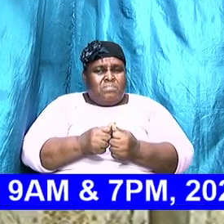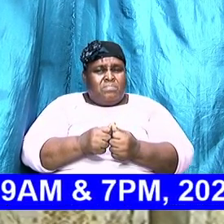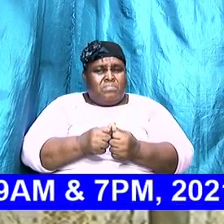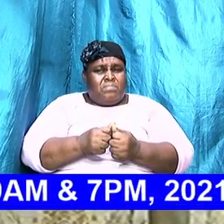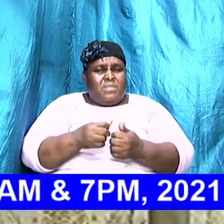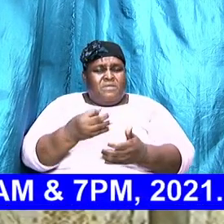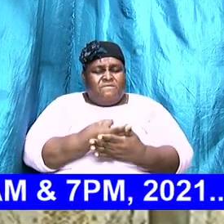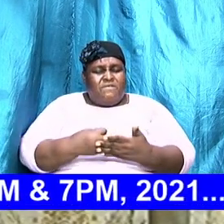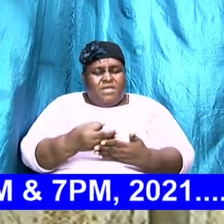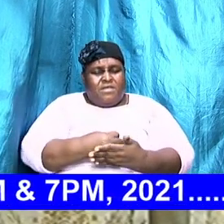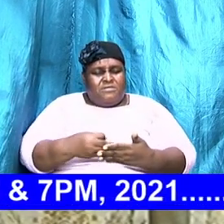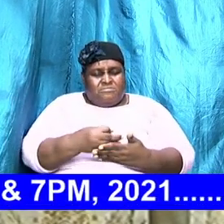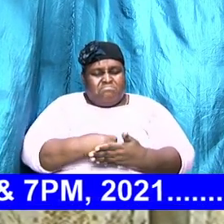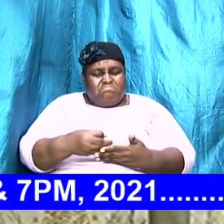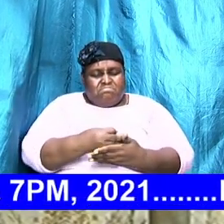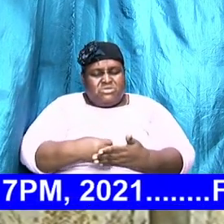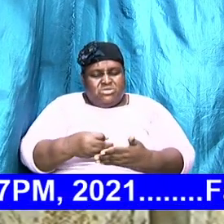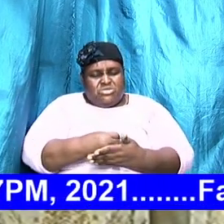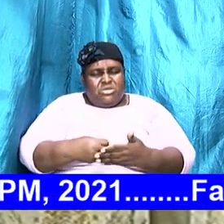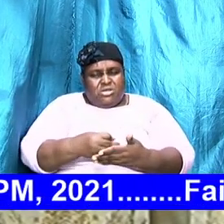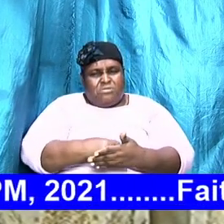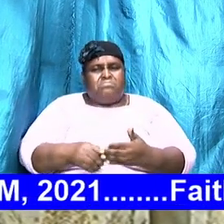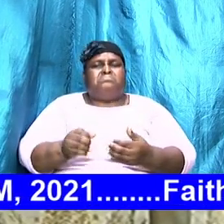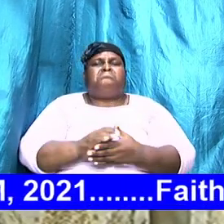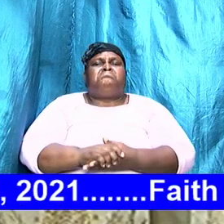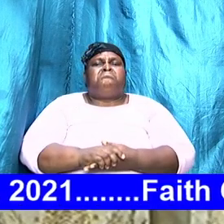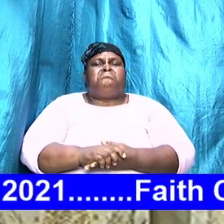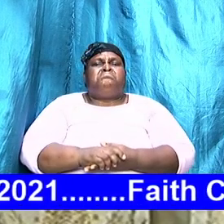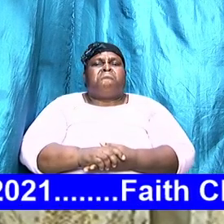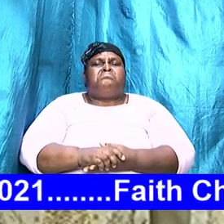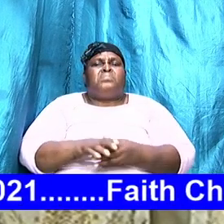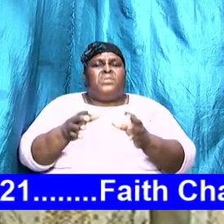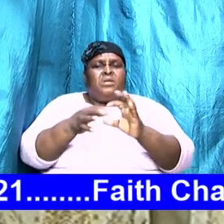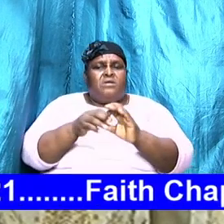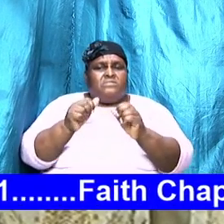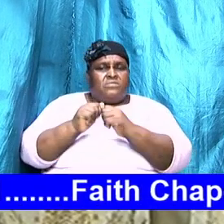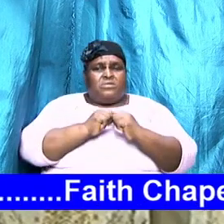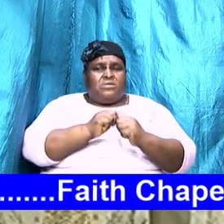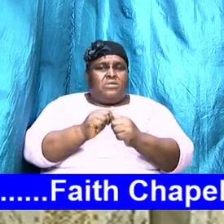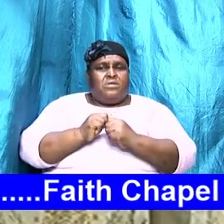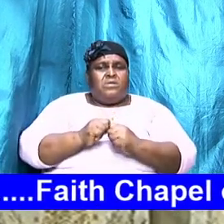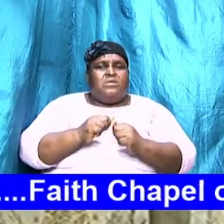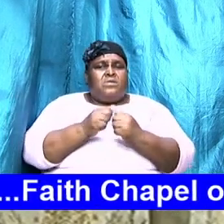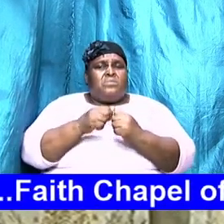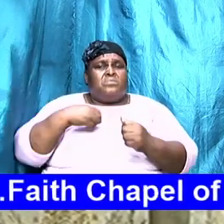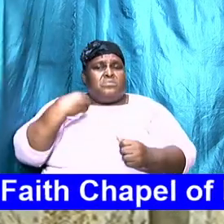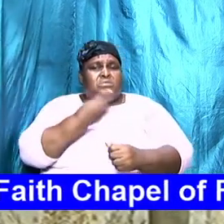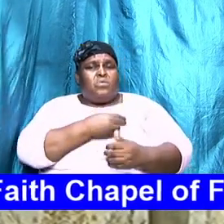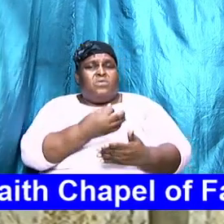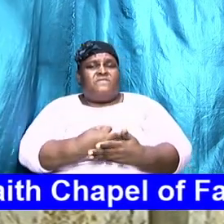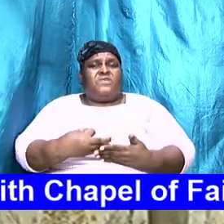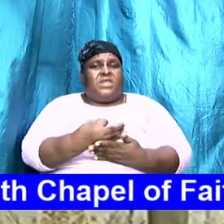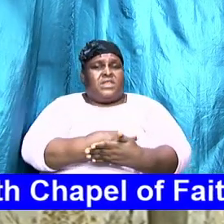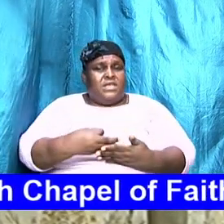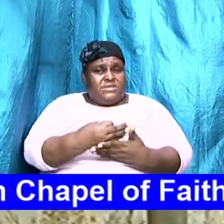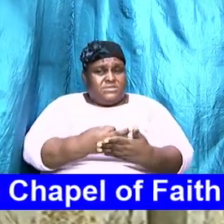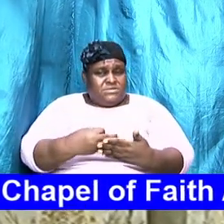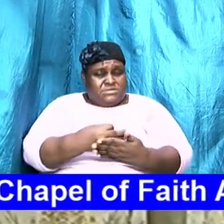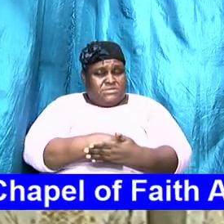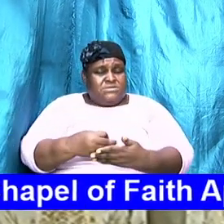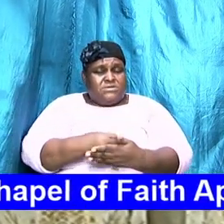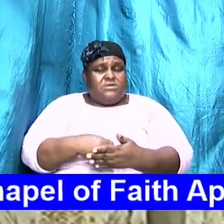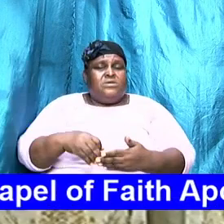building block of togetherness with our finances we are going to budget